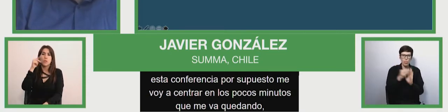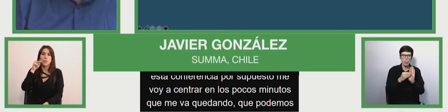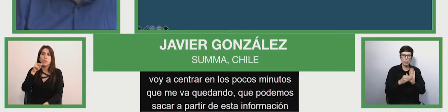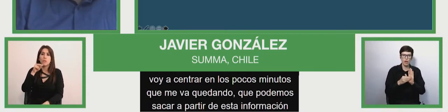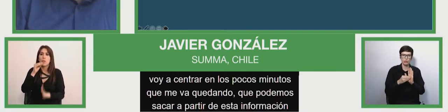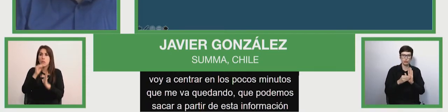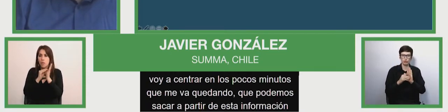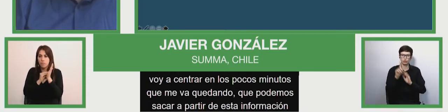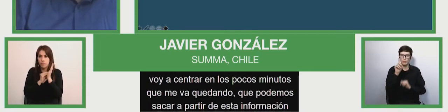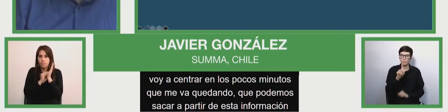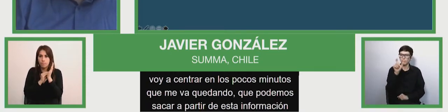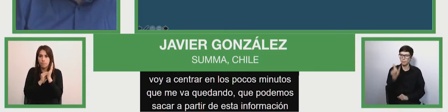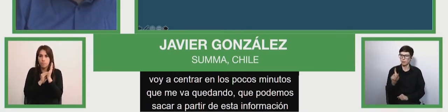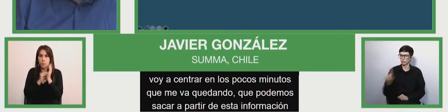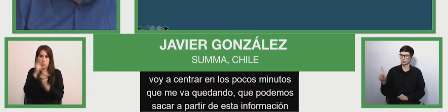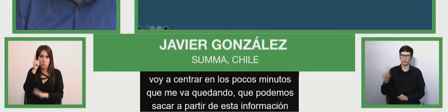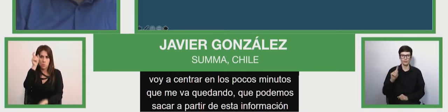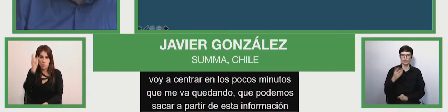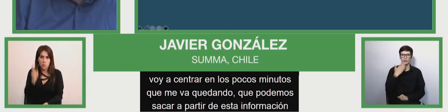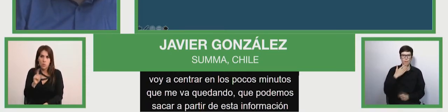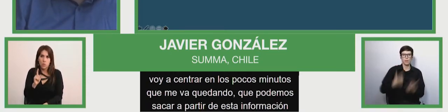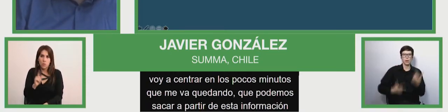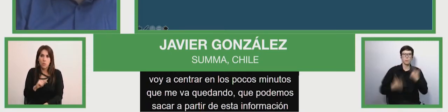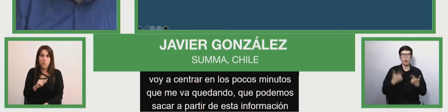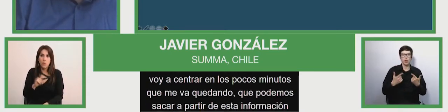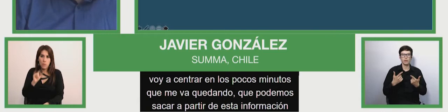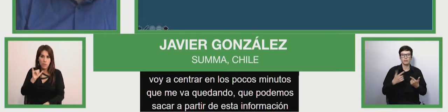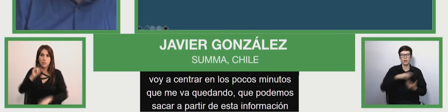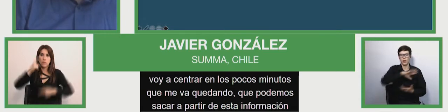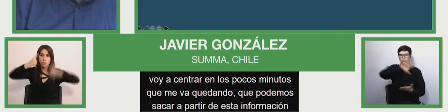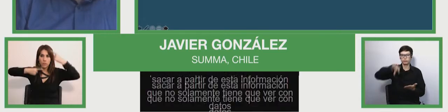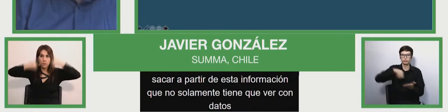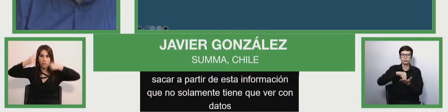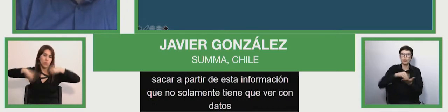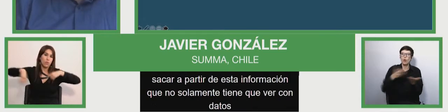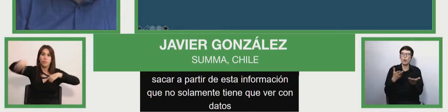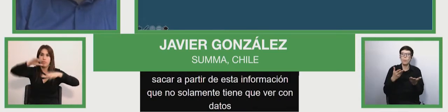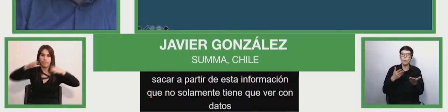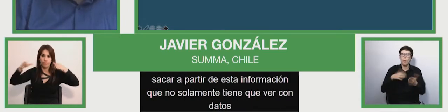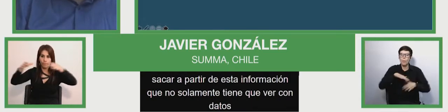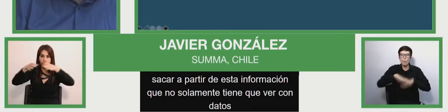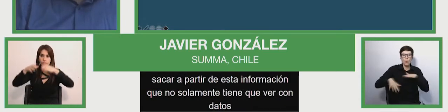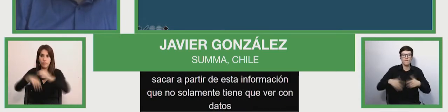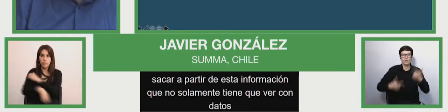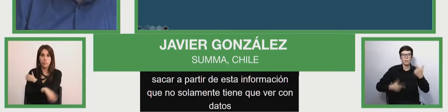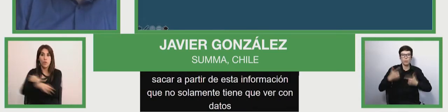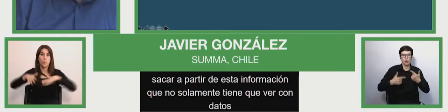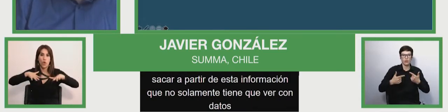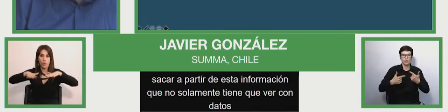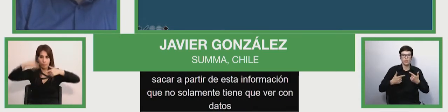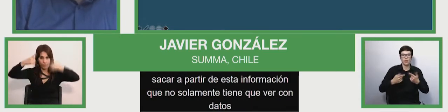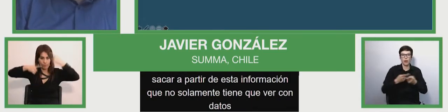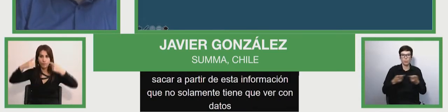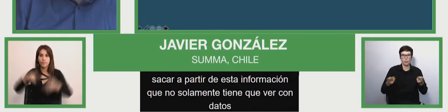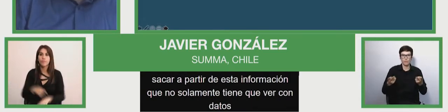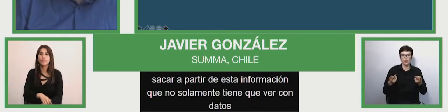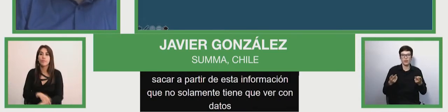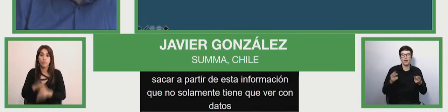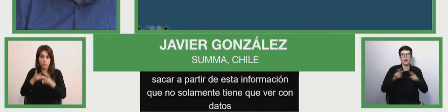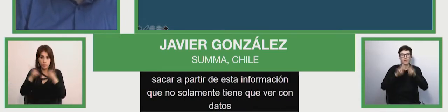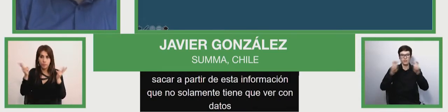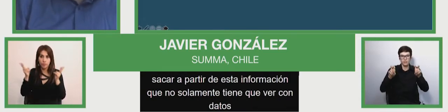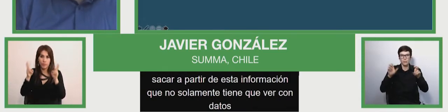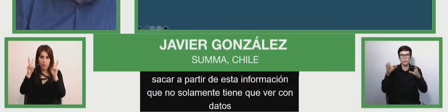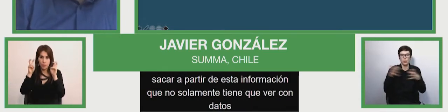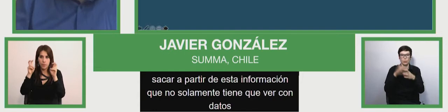also at policy levels, how public policy is moving with regards to the number of people who have this